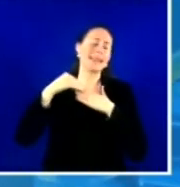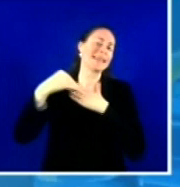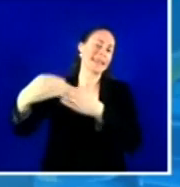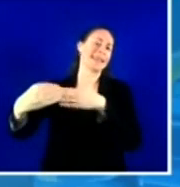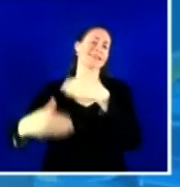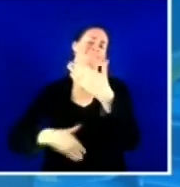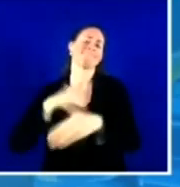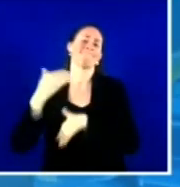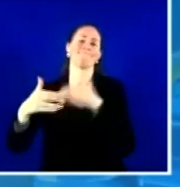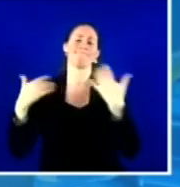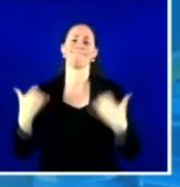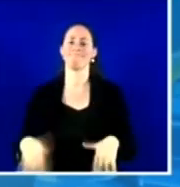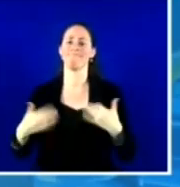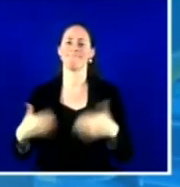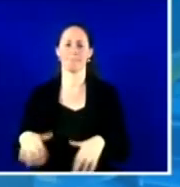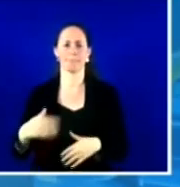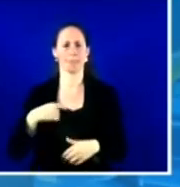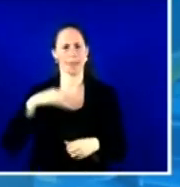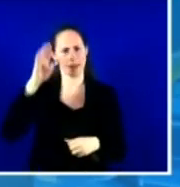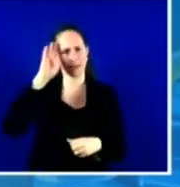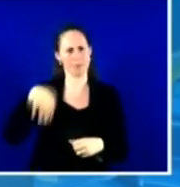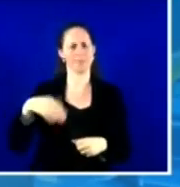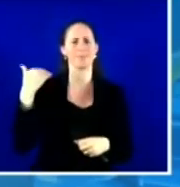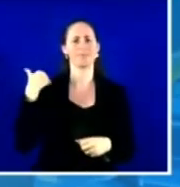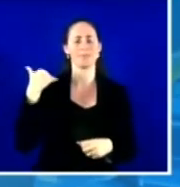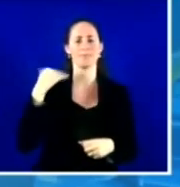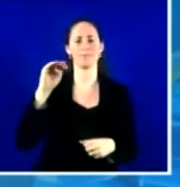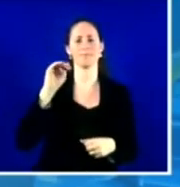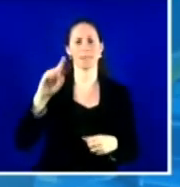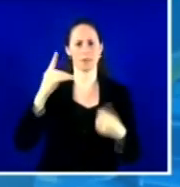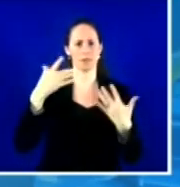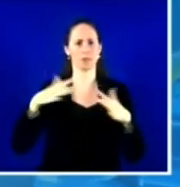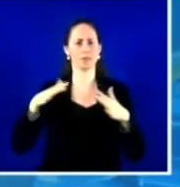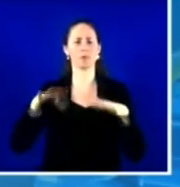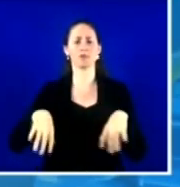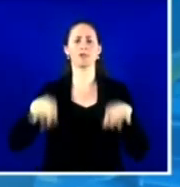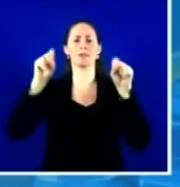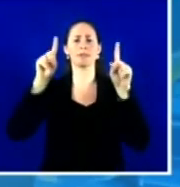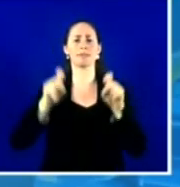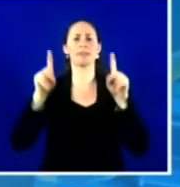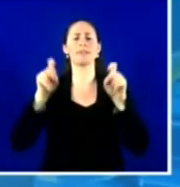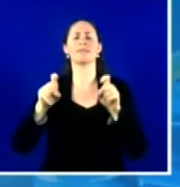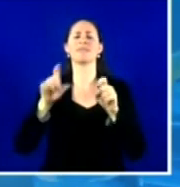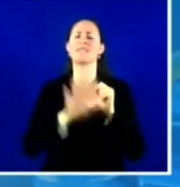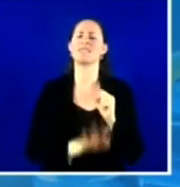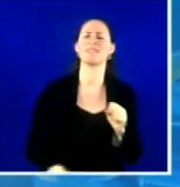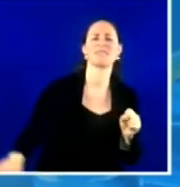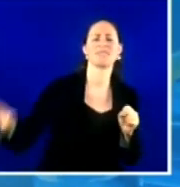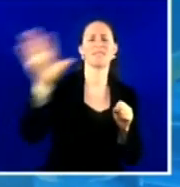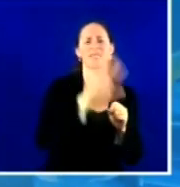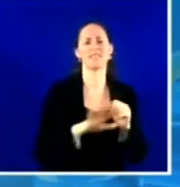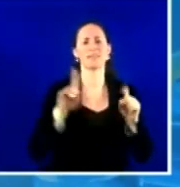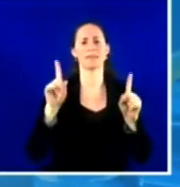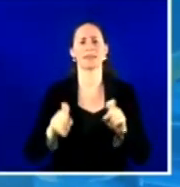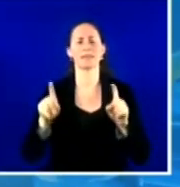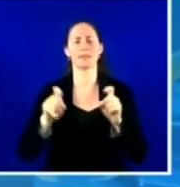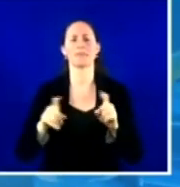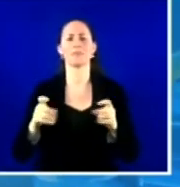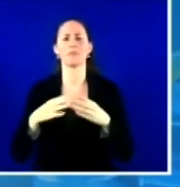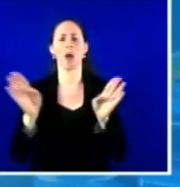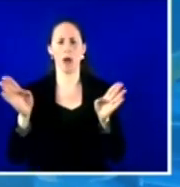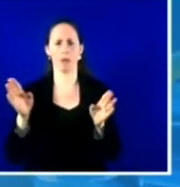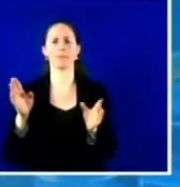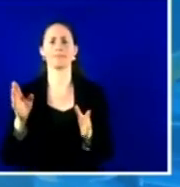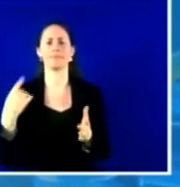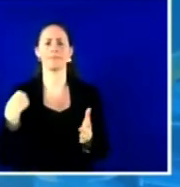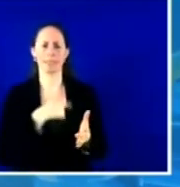piloted a statewide primary care program that's been hugely successful at organizing all of our primary care resources so